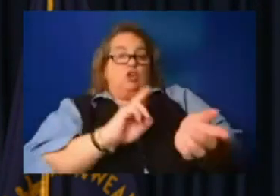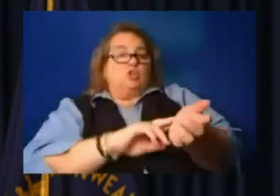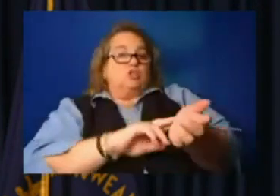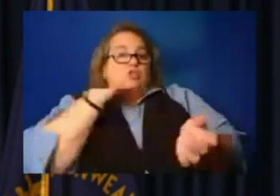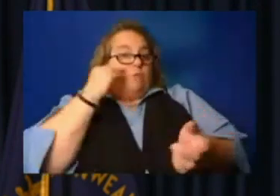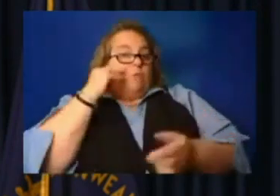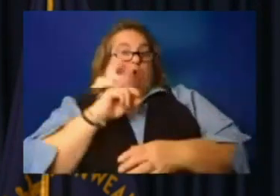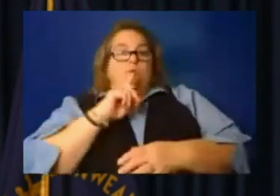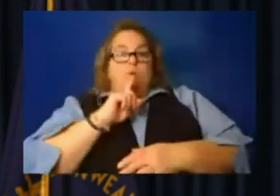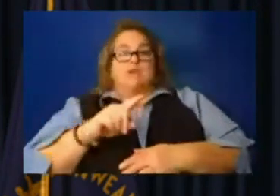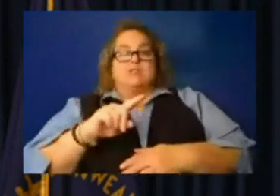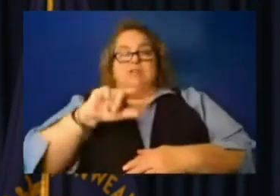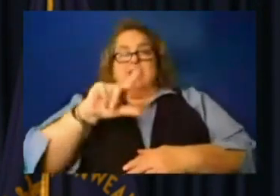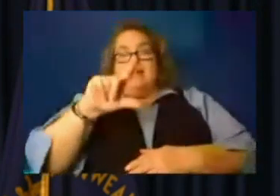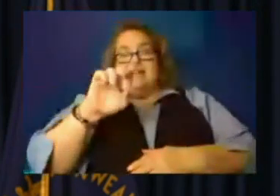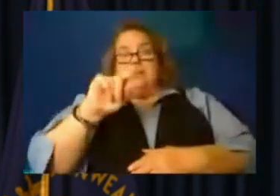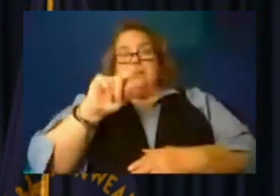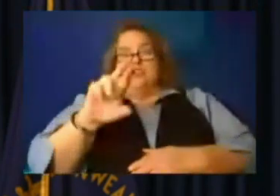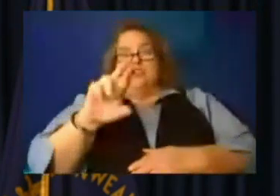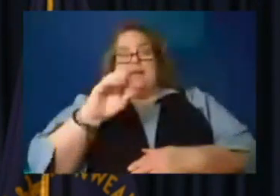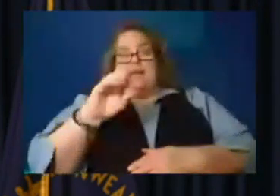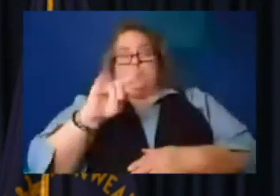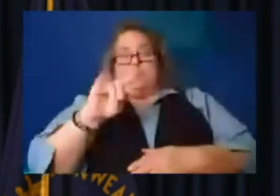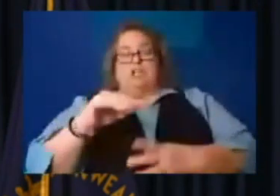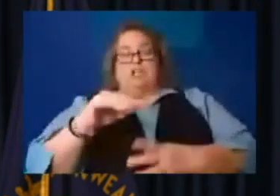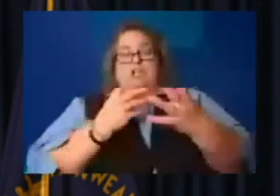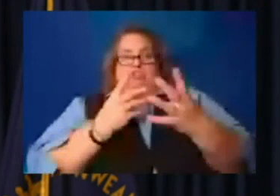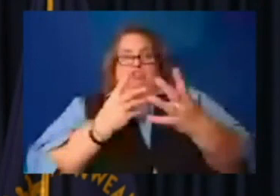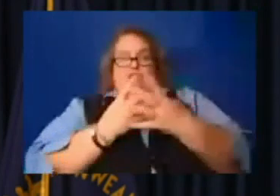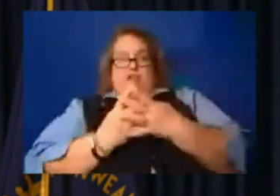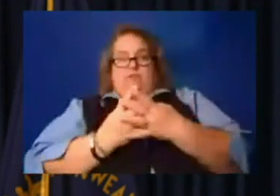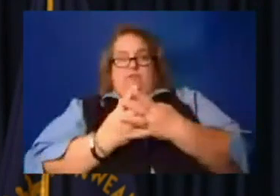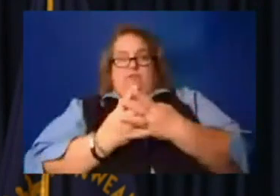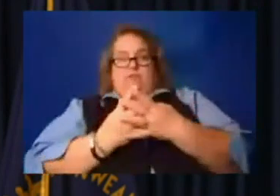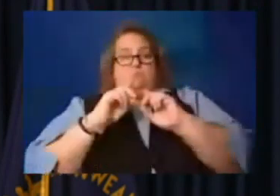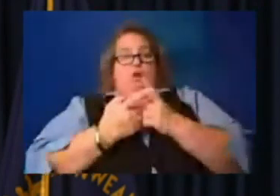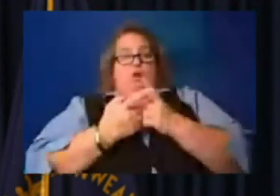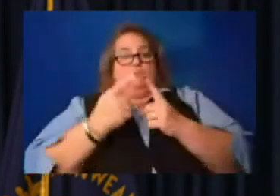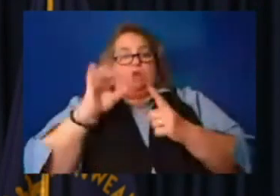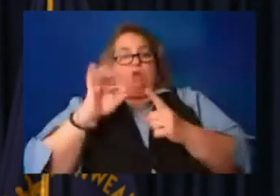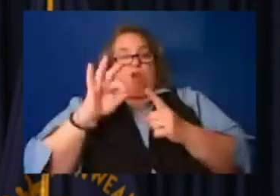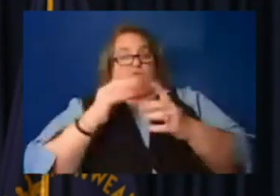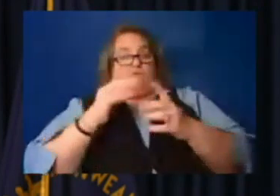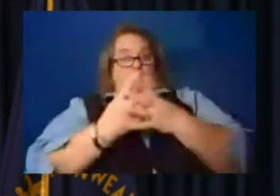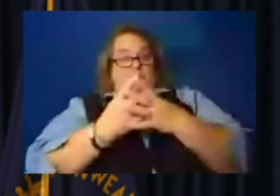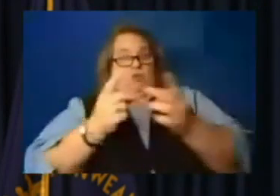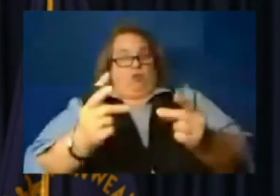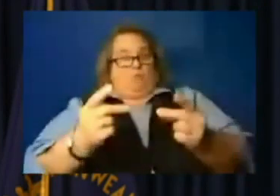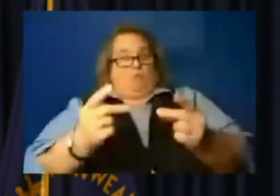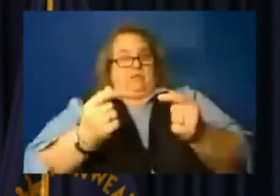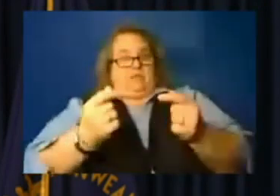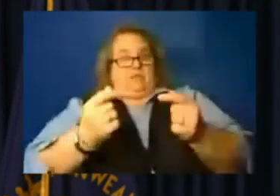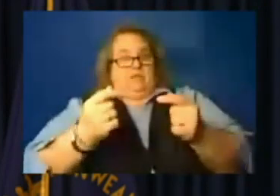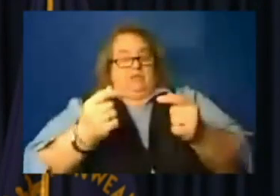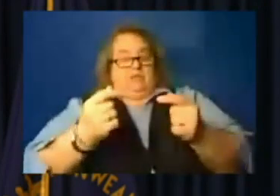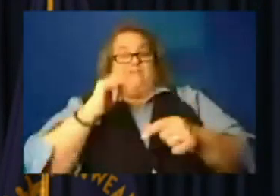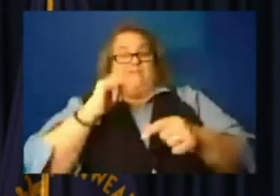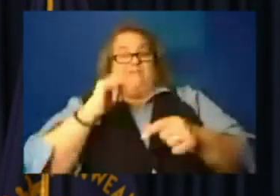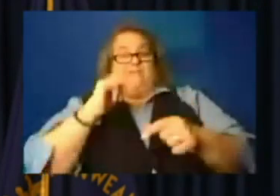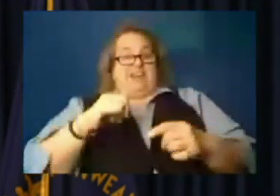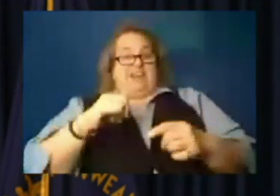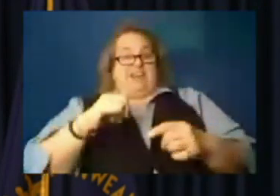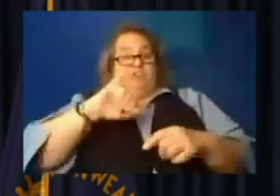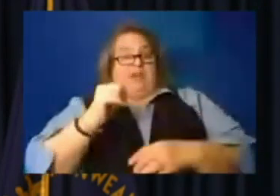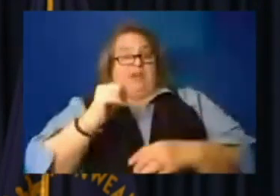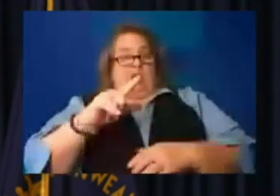Jail. Department of Corrections quickly stepped up to help that jail. It is in a basement and nobody wanted to risk